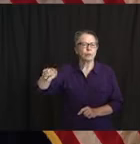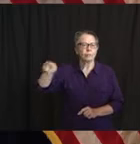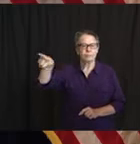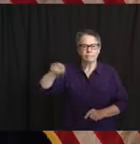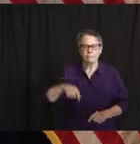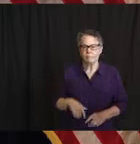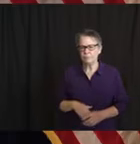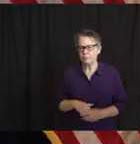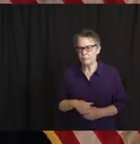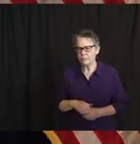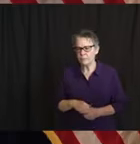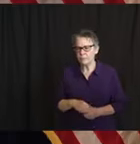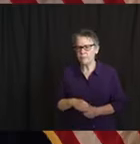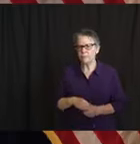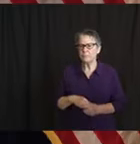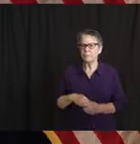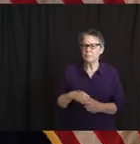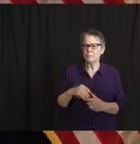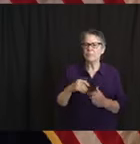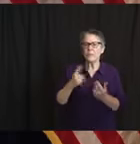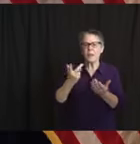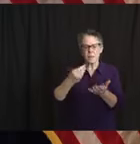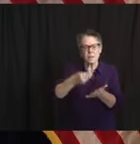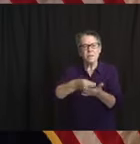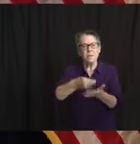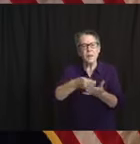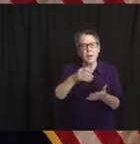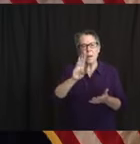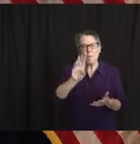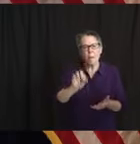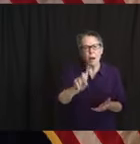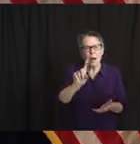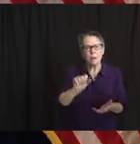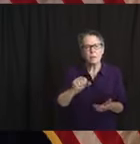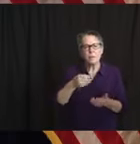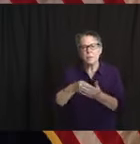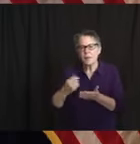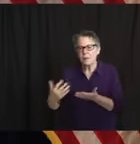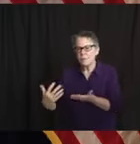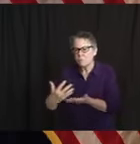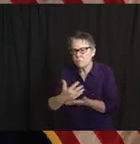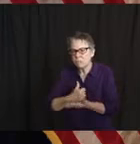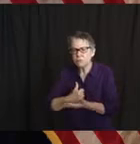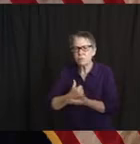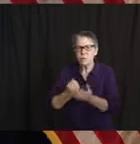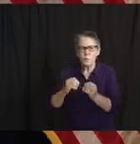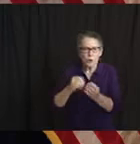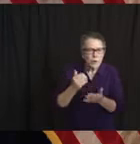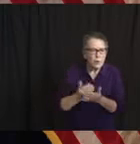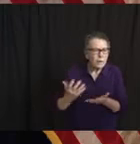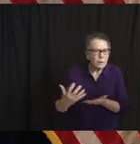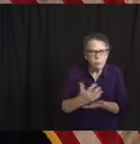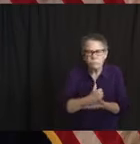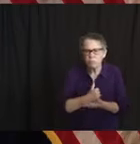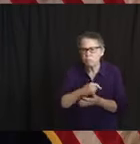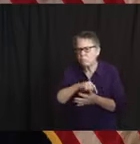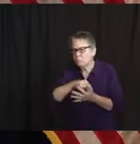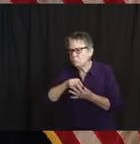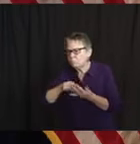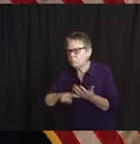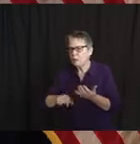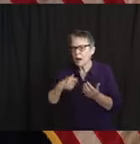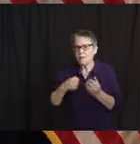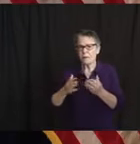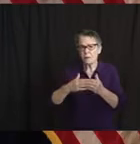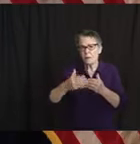to line up more refundings in the weeks and months ahead? And do you have a ballpark figure on savings from